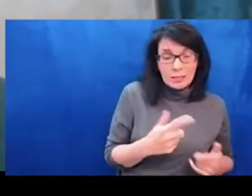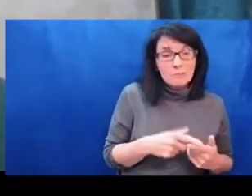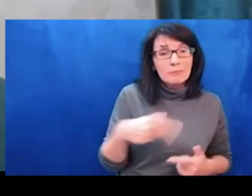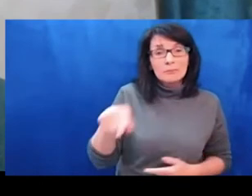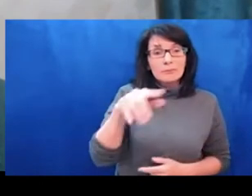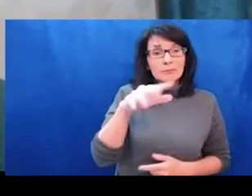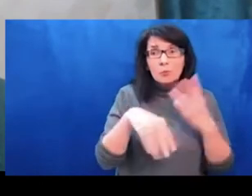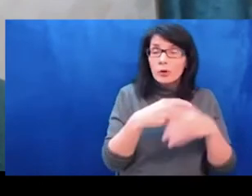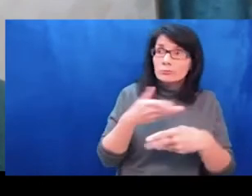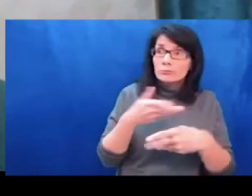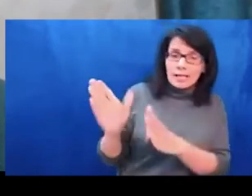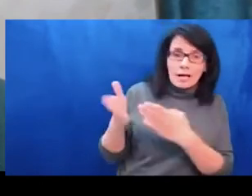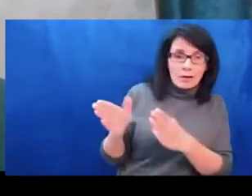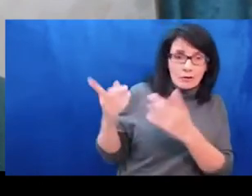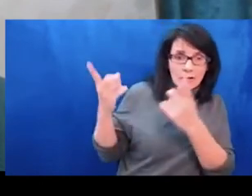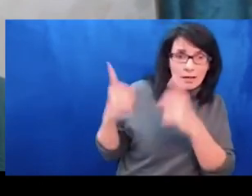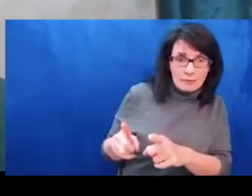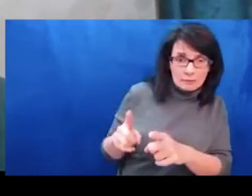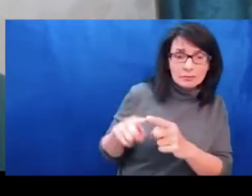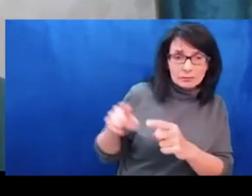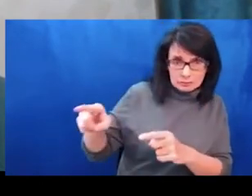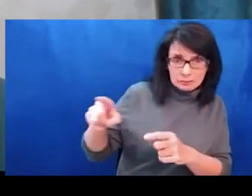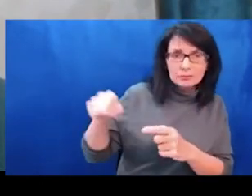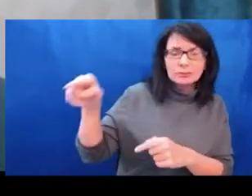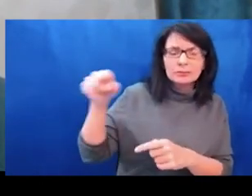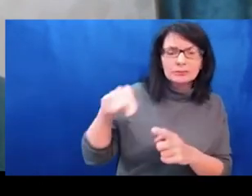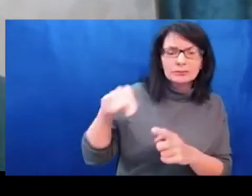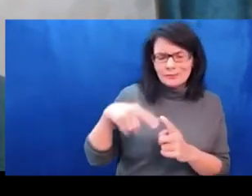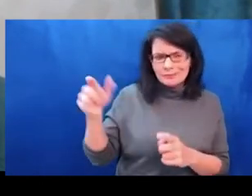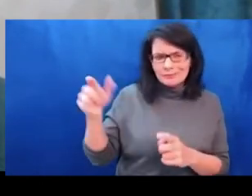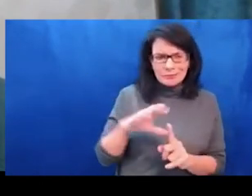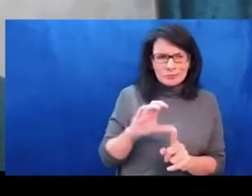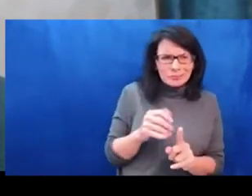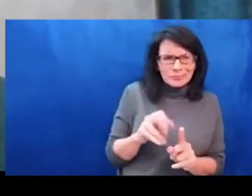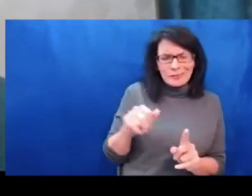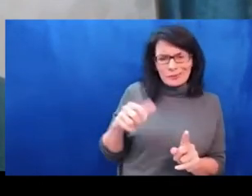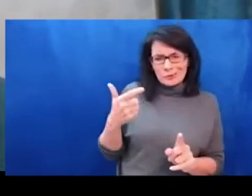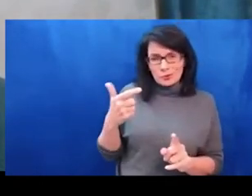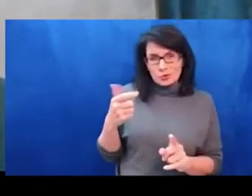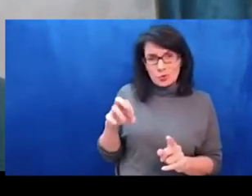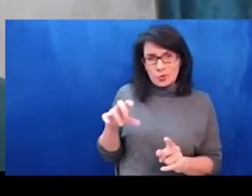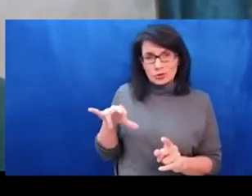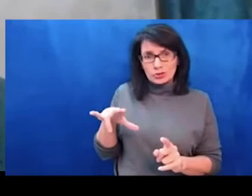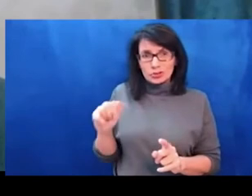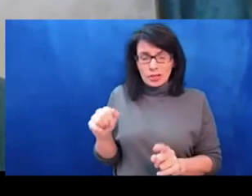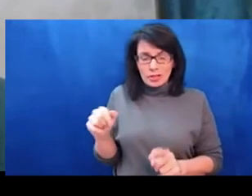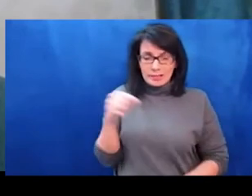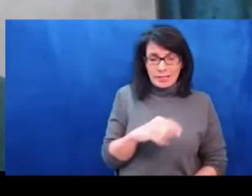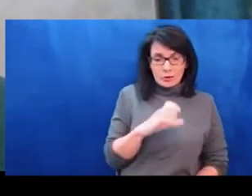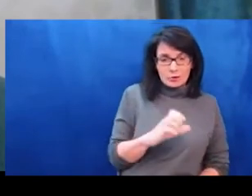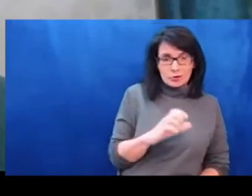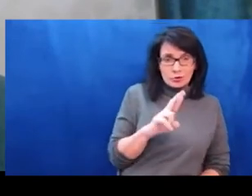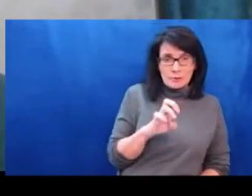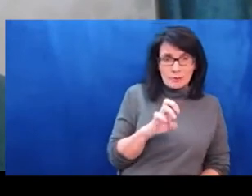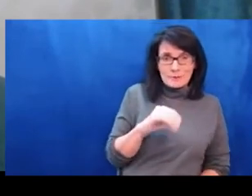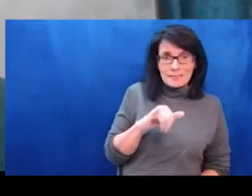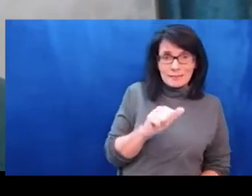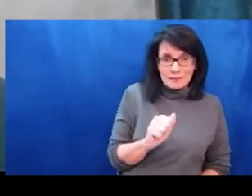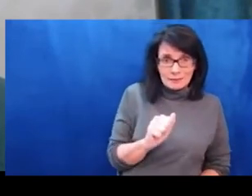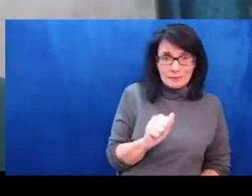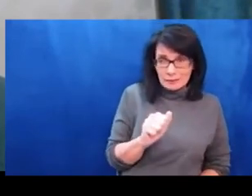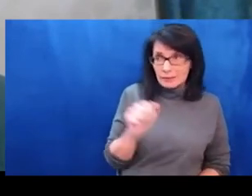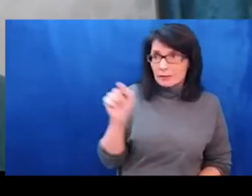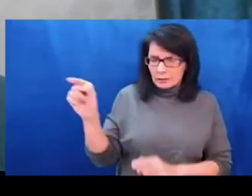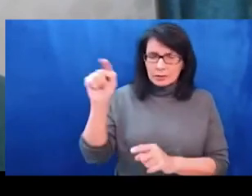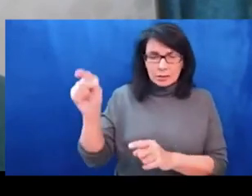50 years. Furthermore, Bashar al-Assad became under total control of Vladimir Putin. He's like, for example,